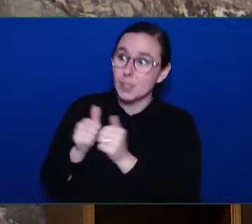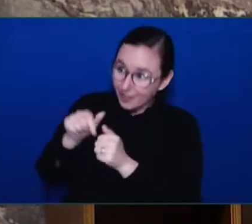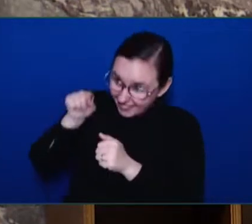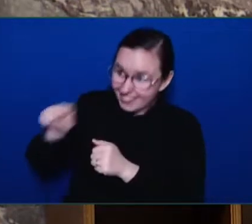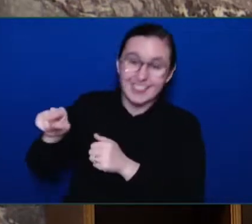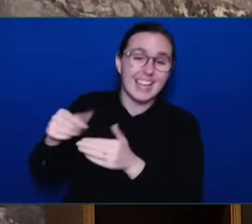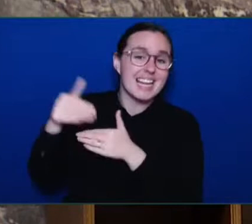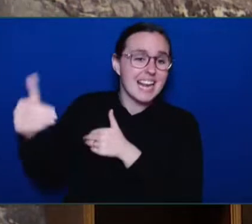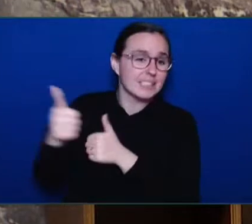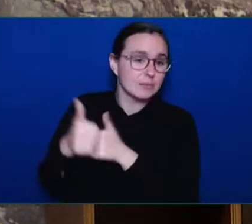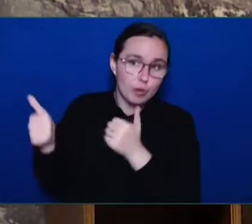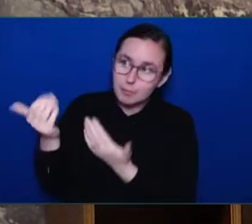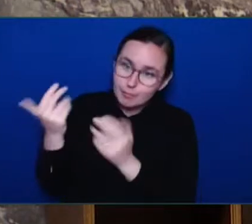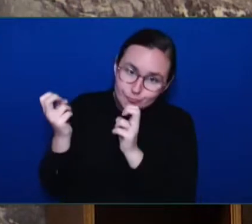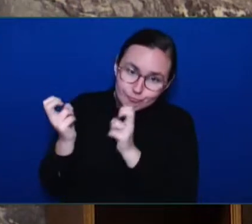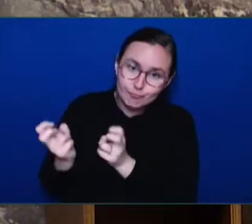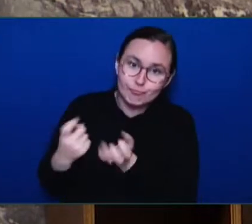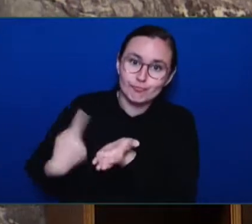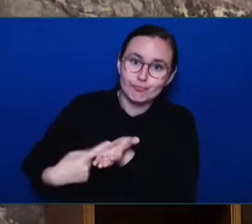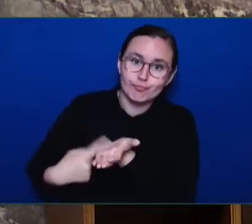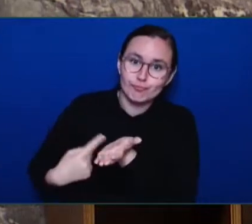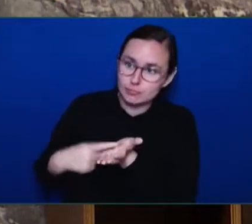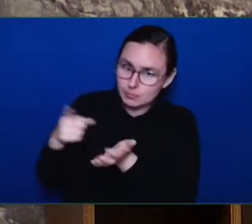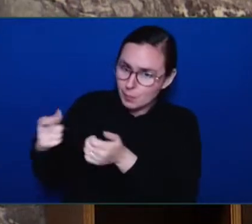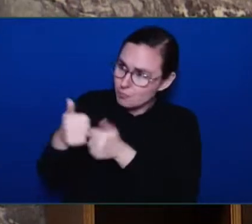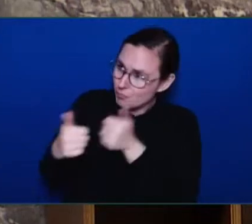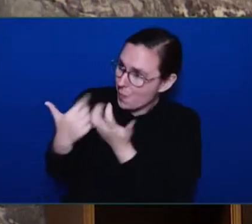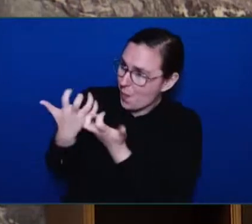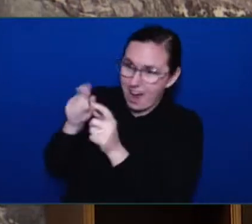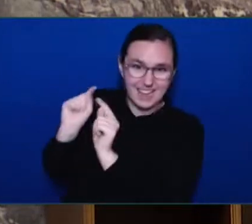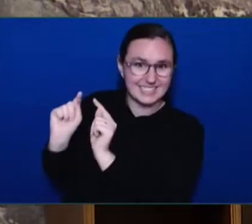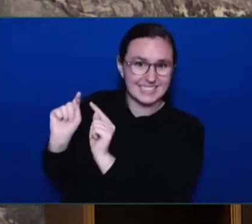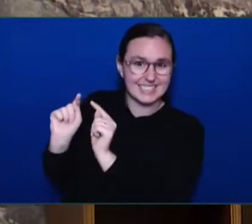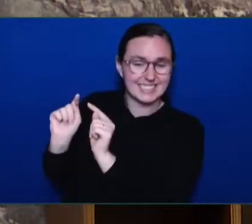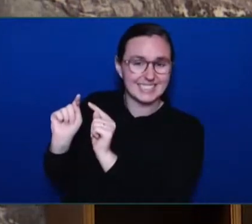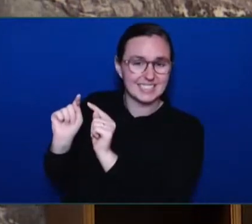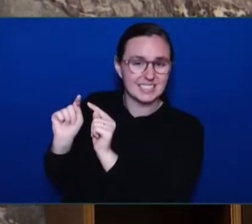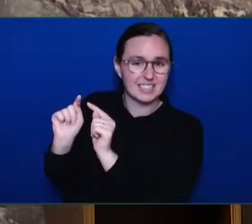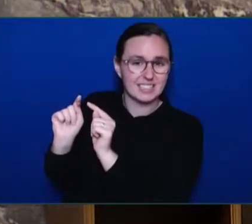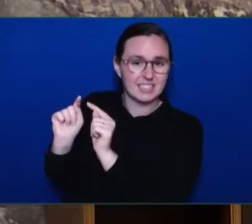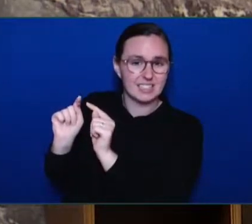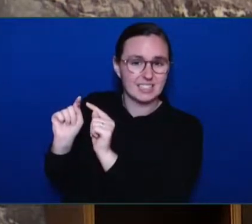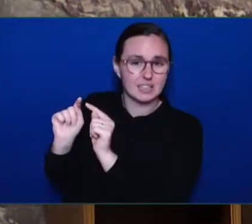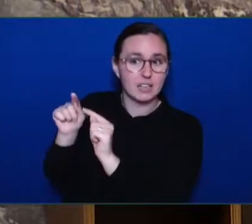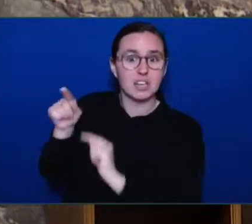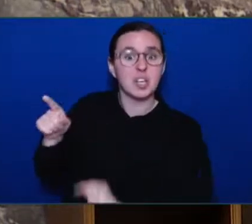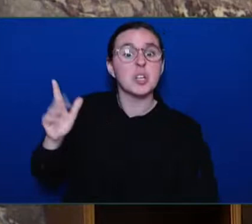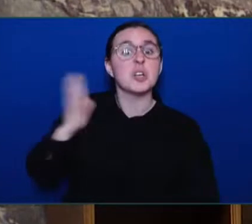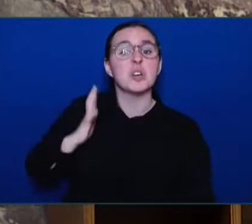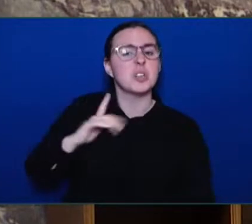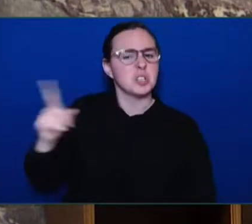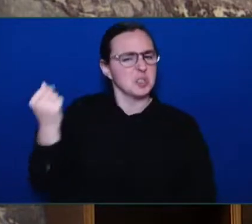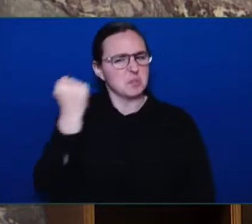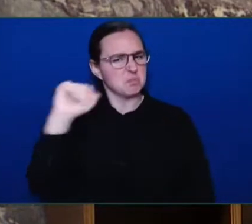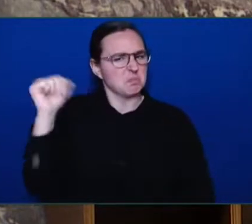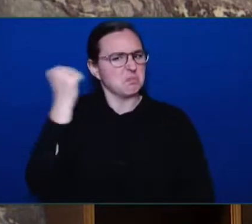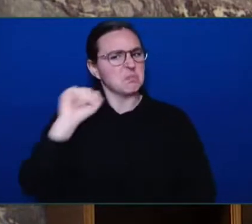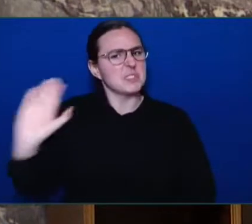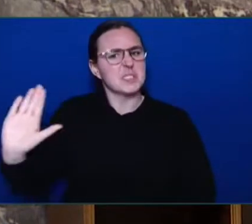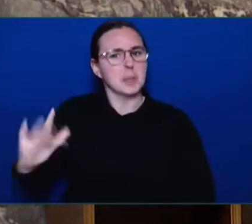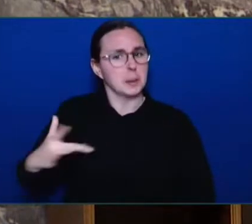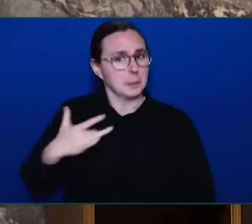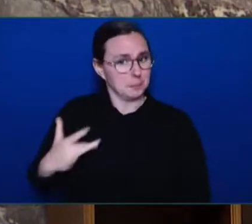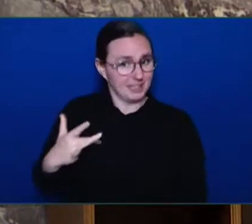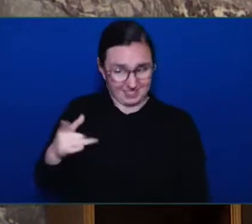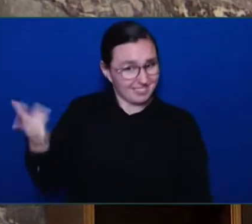the incoming Premier's radical past, it's no surprise that he decided to kill